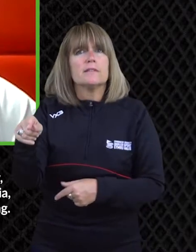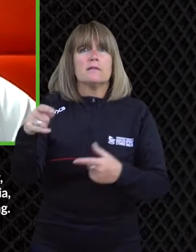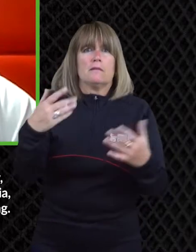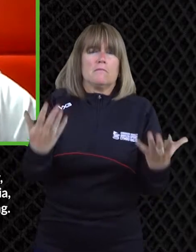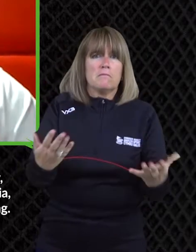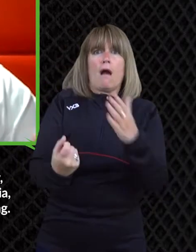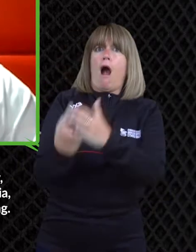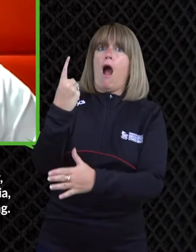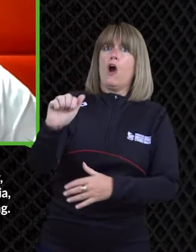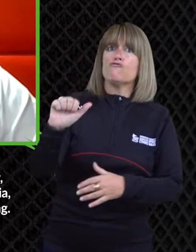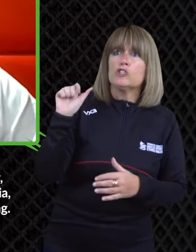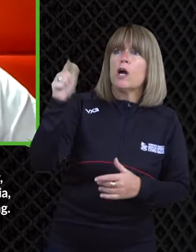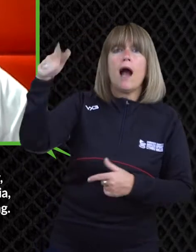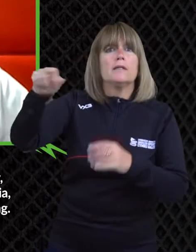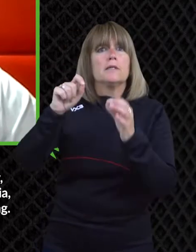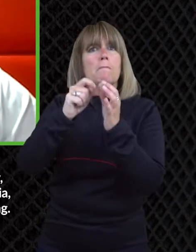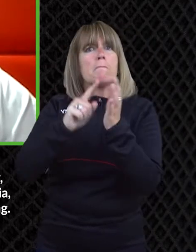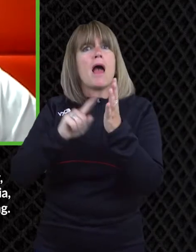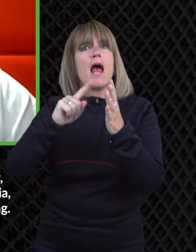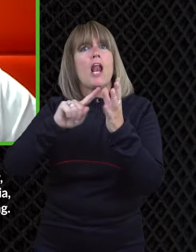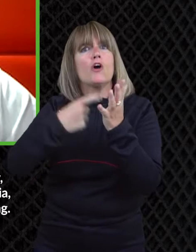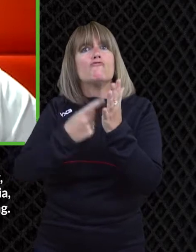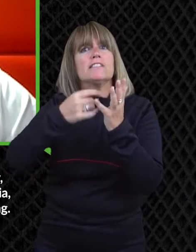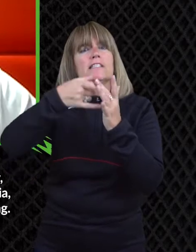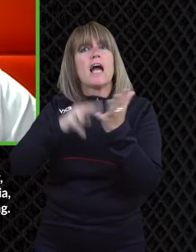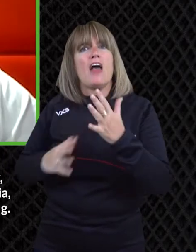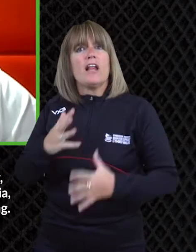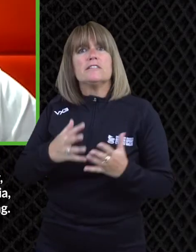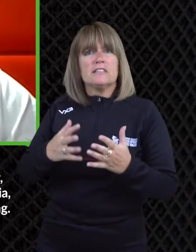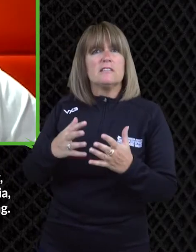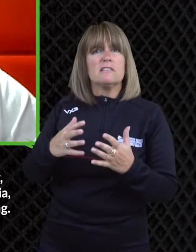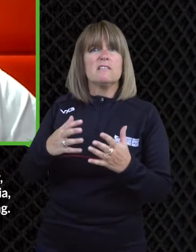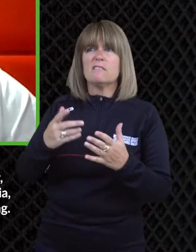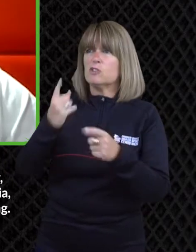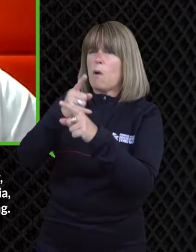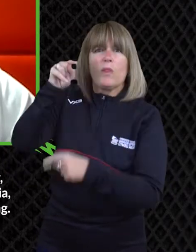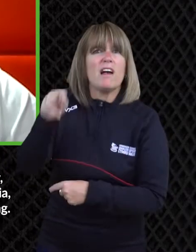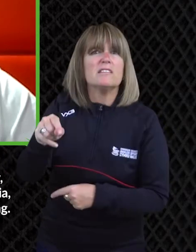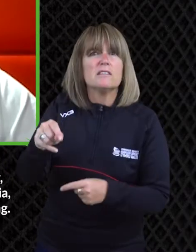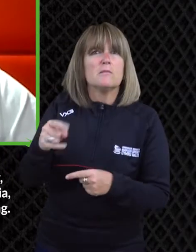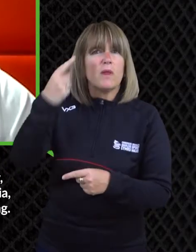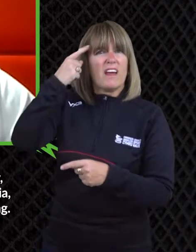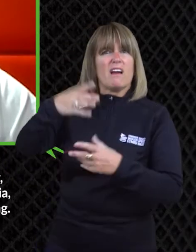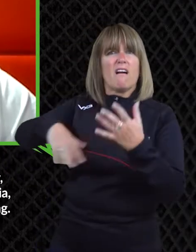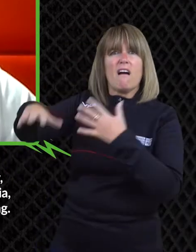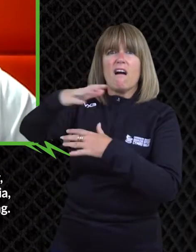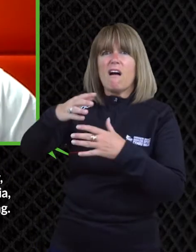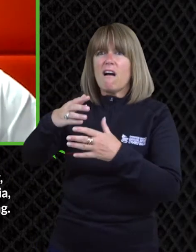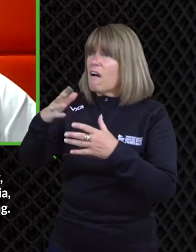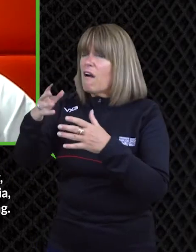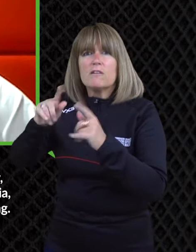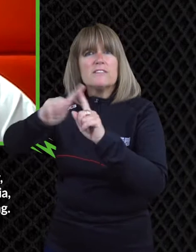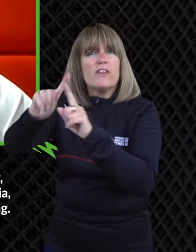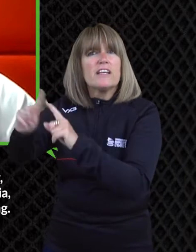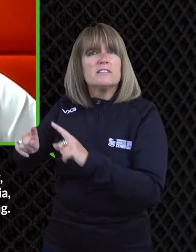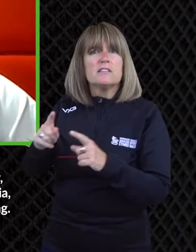you know the the winter paralympics that that are coming up how much has that been in the media apart from the fact that russian